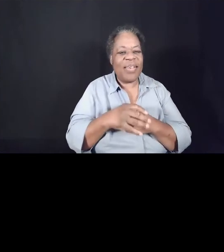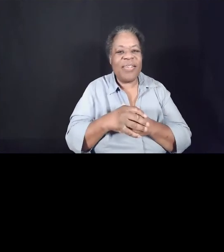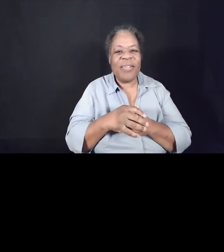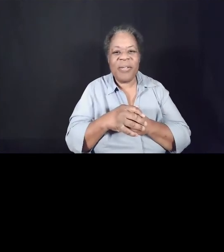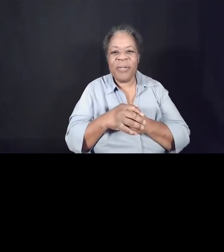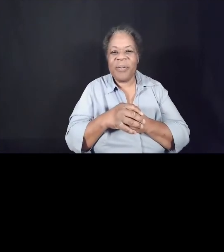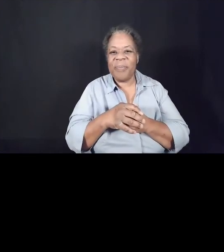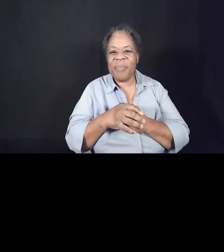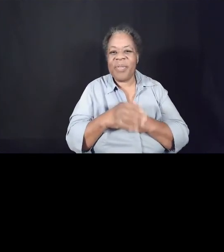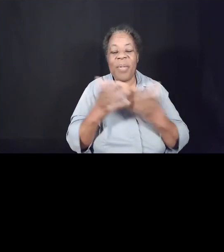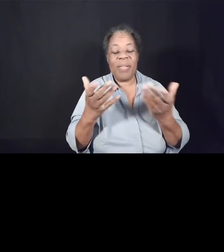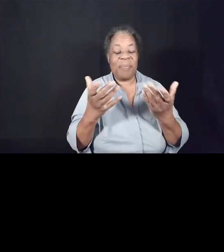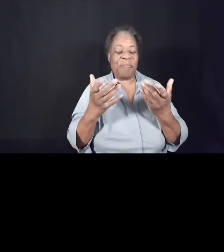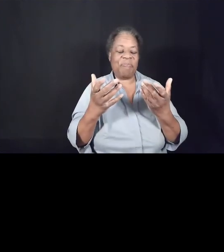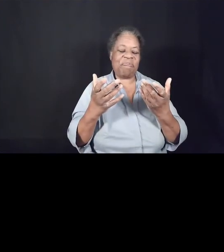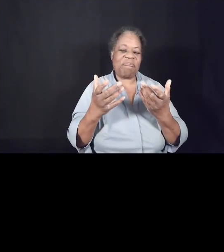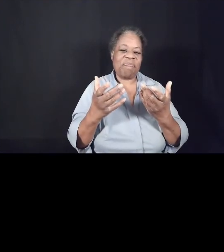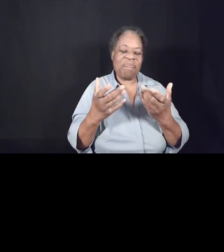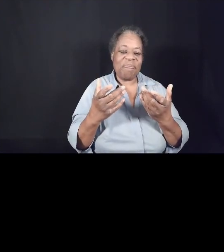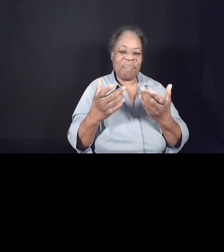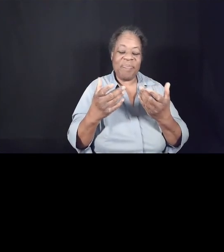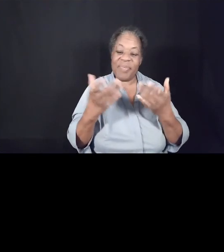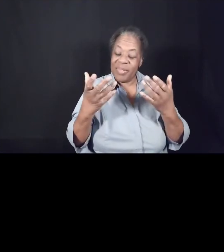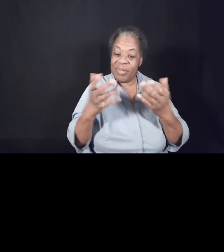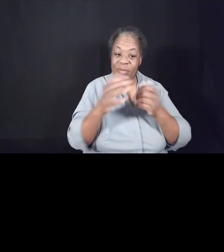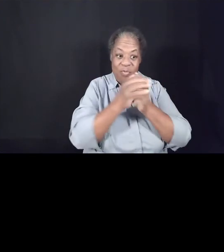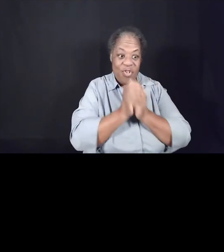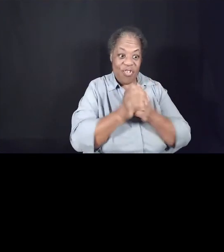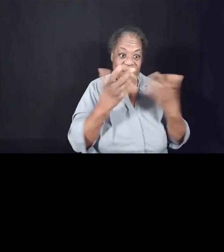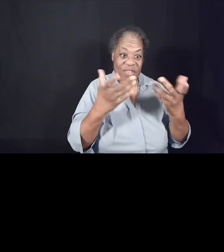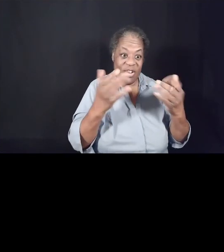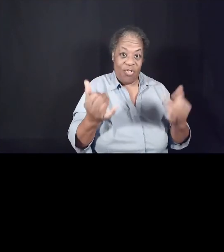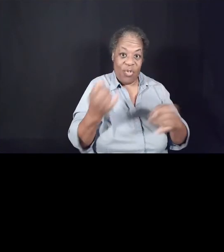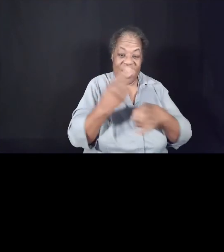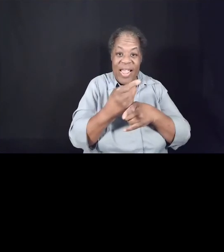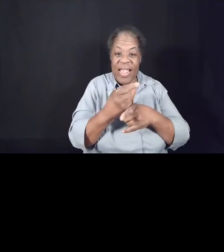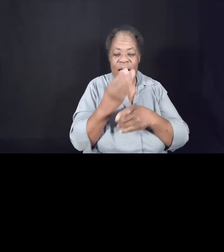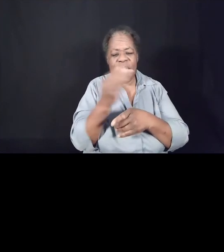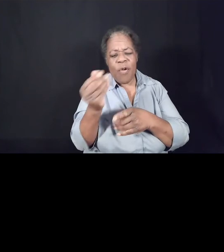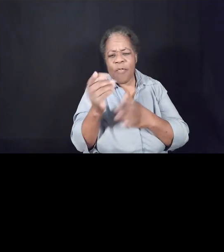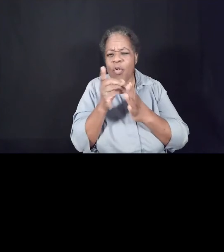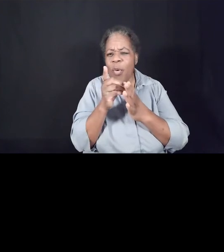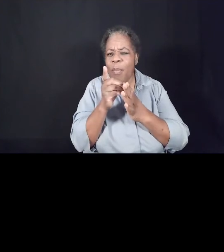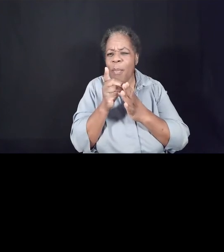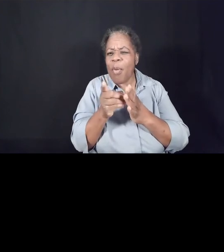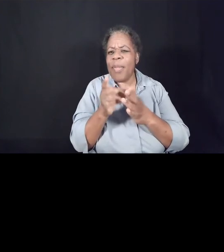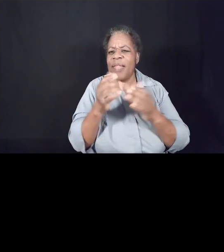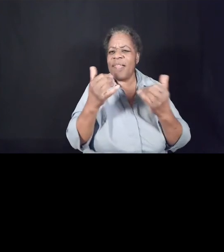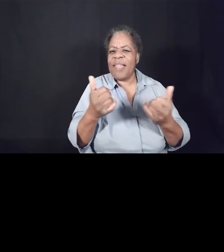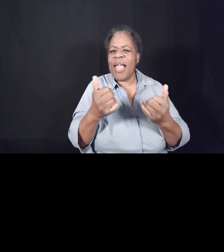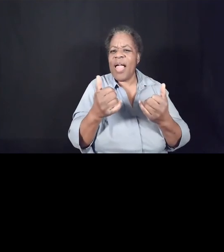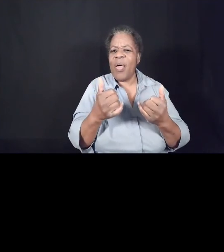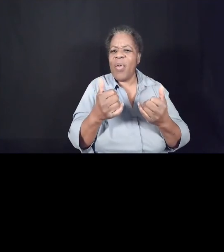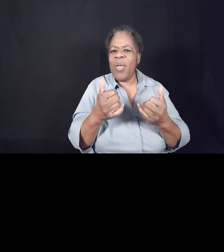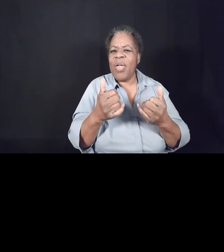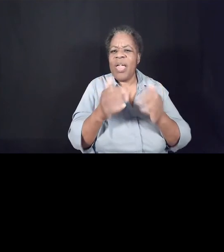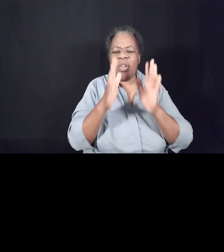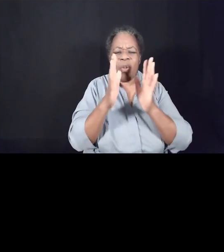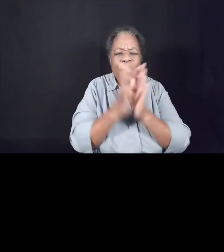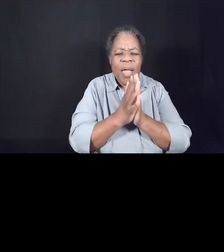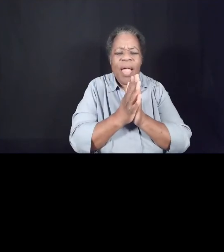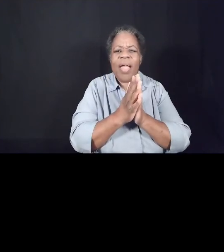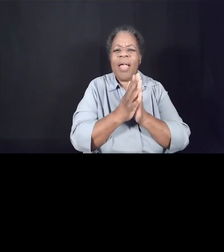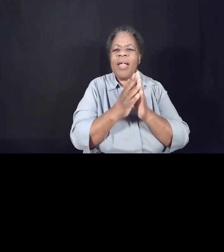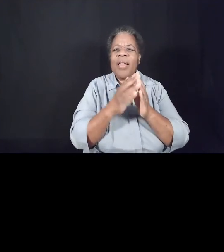Well, as we conclude our worship today, would you take a few moments to prayerfully reflect on this blessing which was